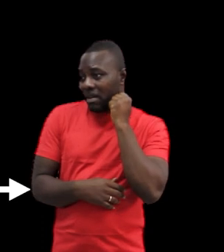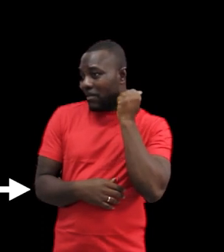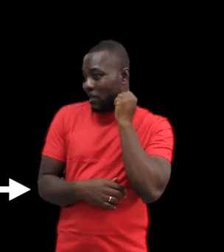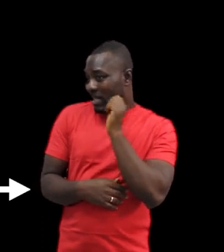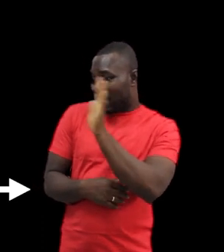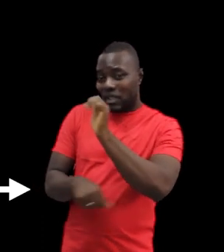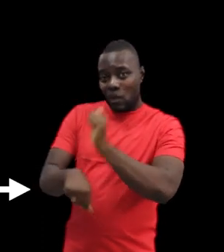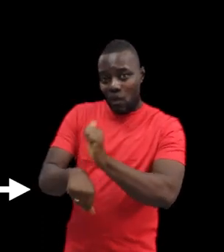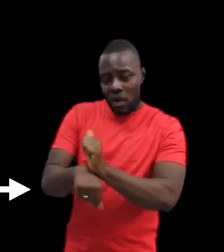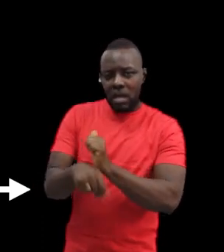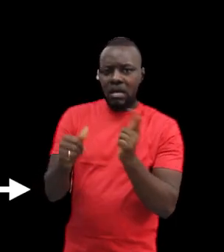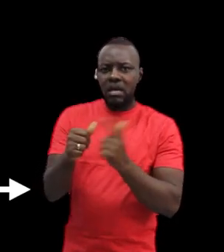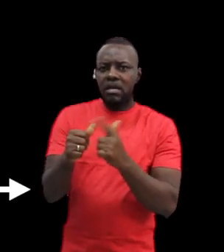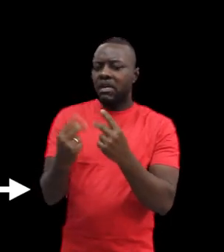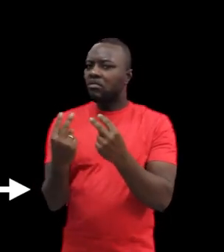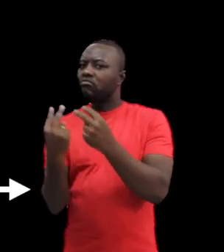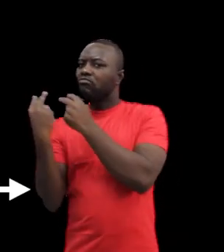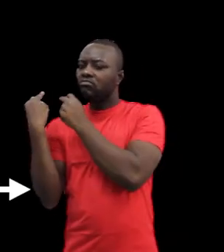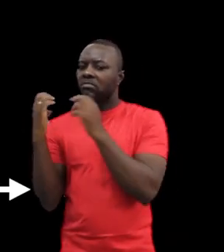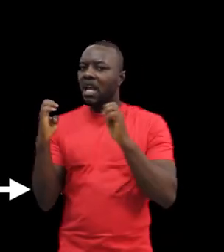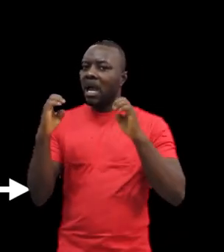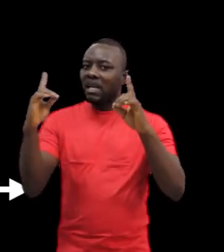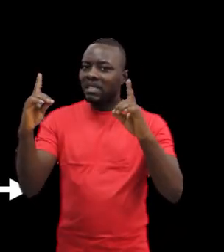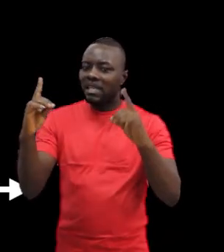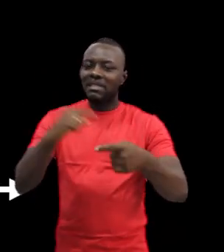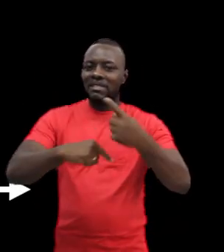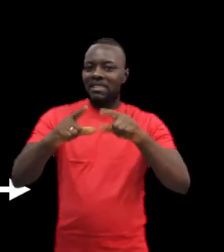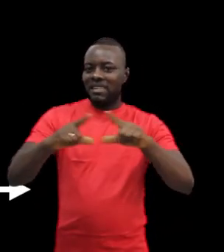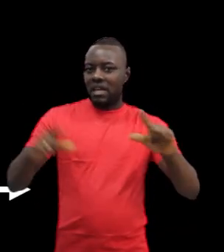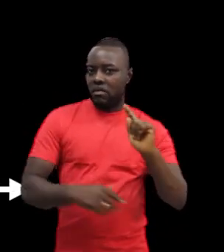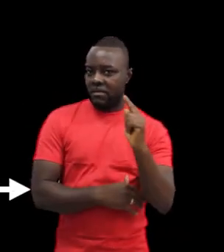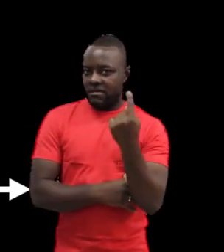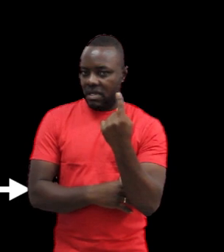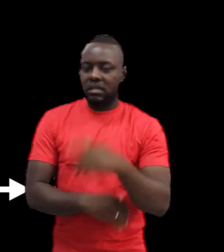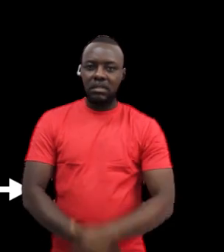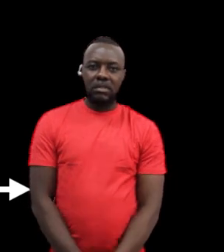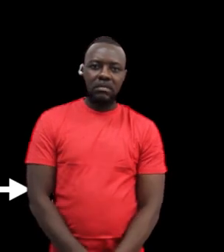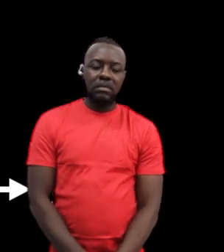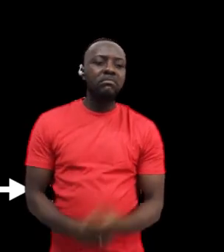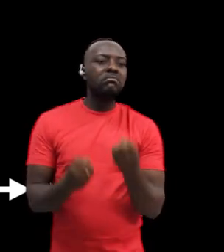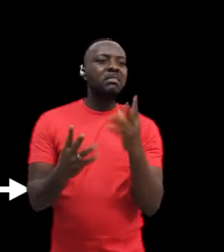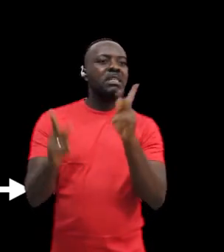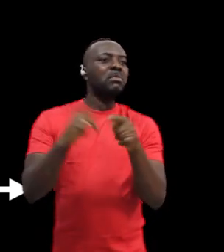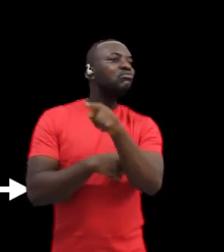will first explore the baseline state of education and sign language for the Deaf prior to his arrival.